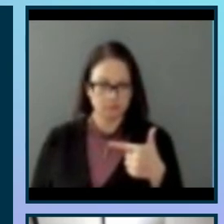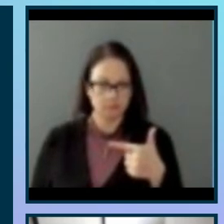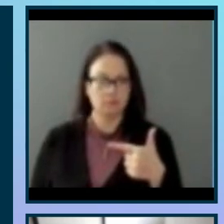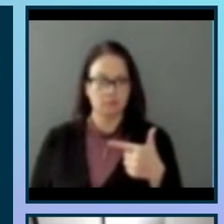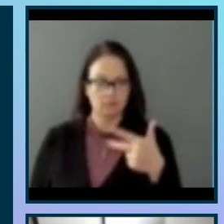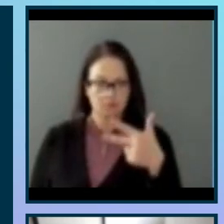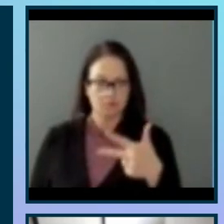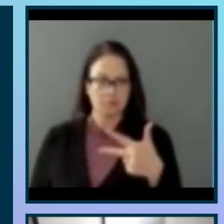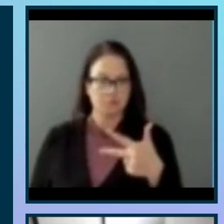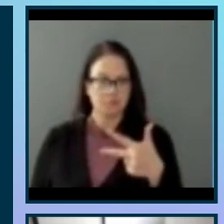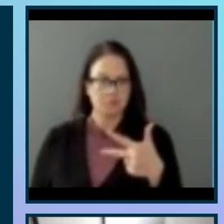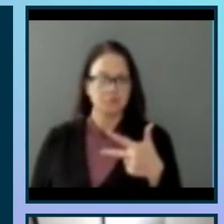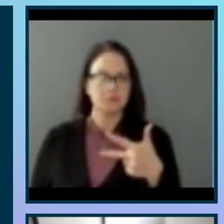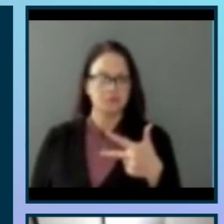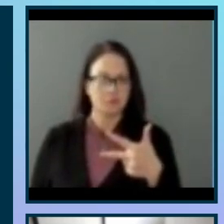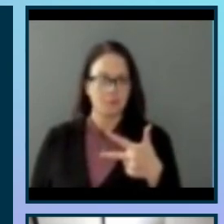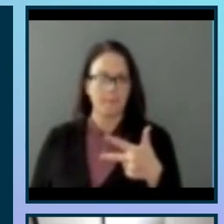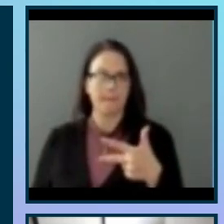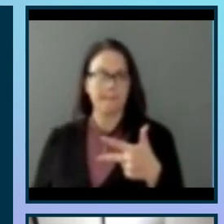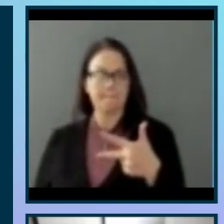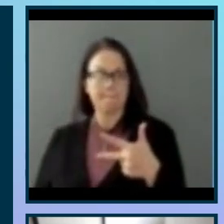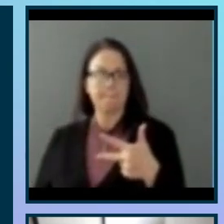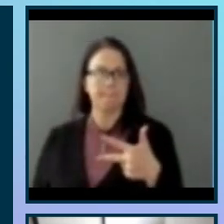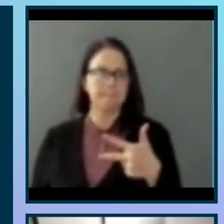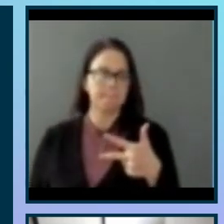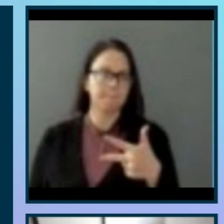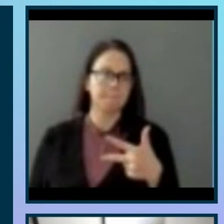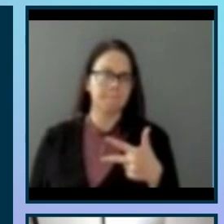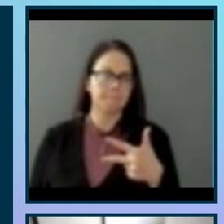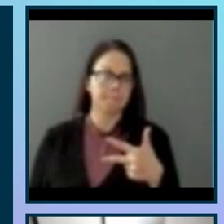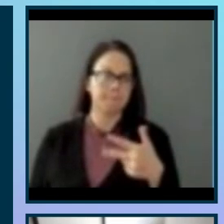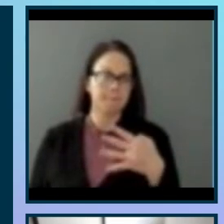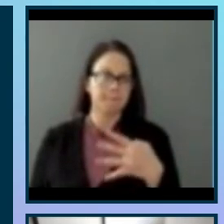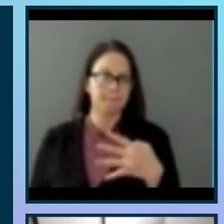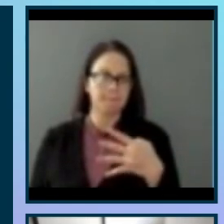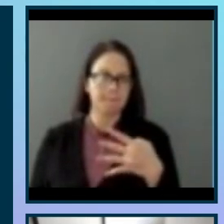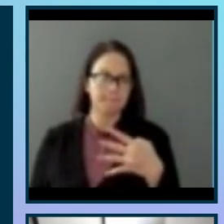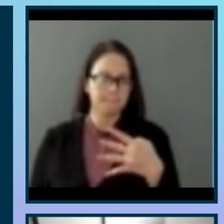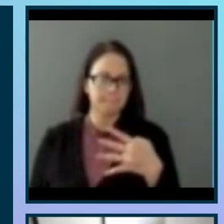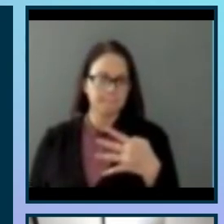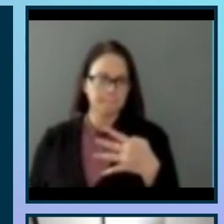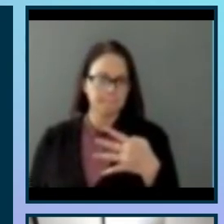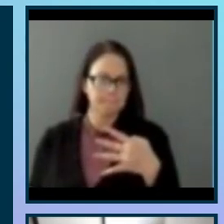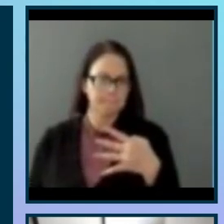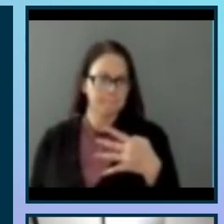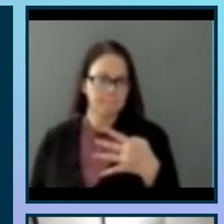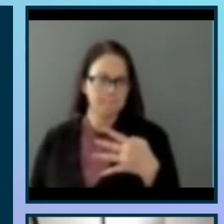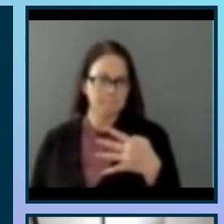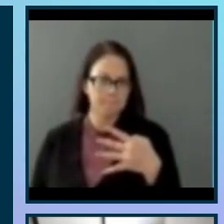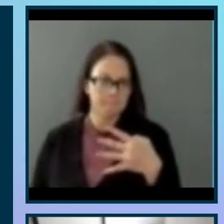quick, easy options to choose a sound recording from, able to choose recording from keyboard as well,